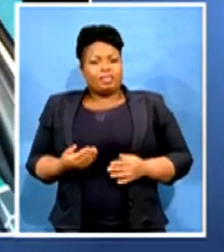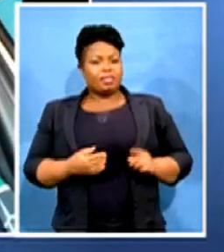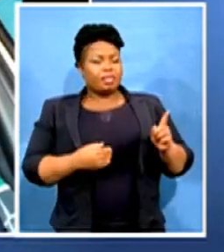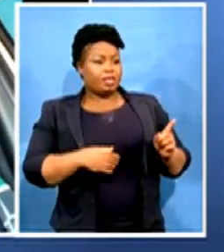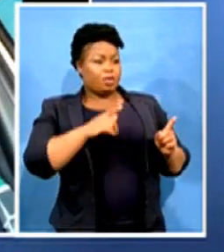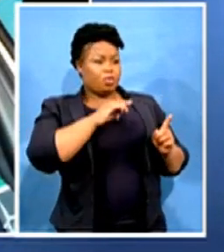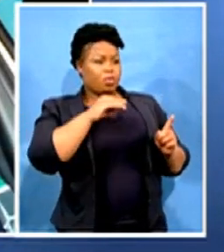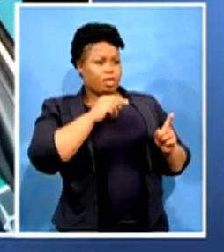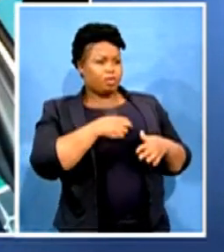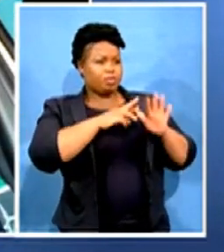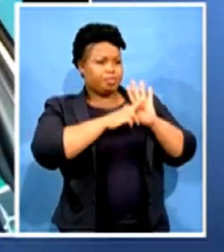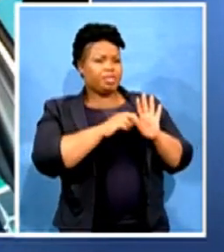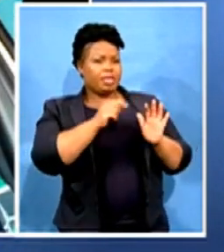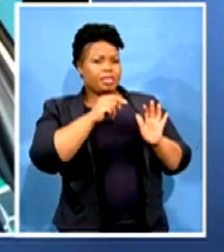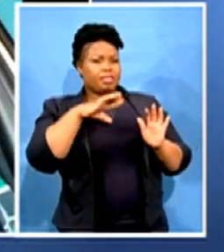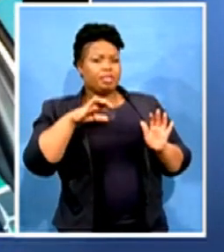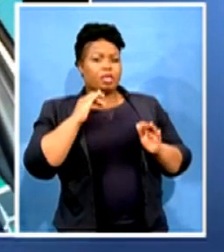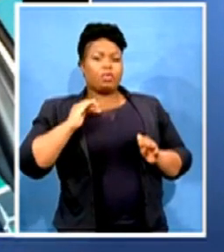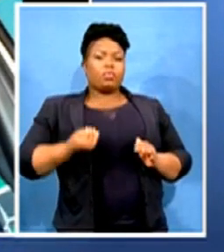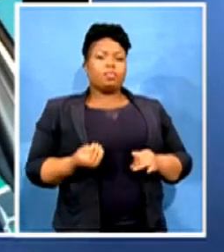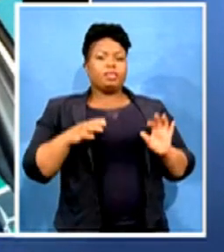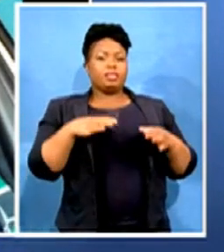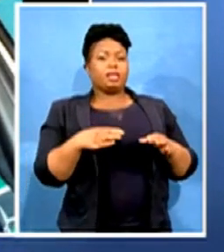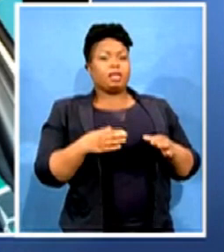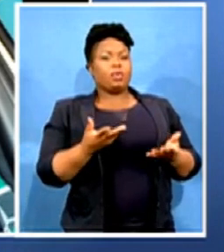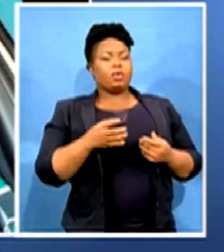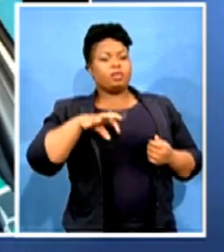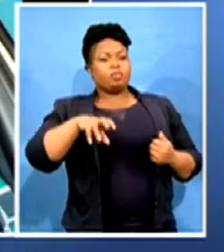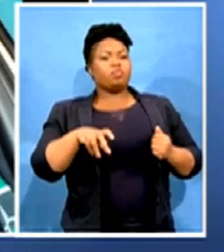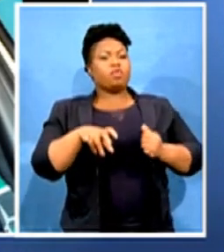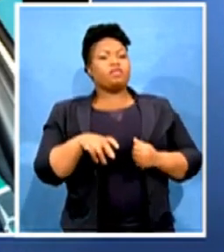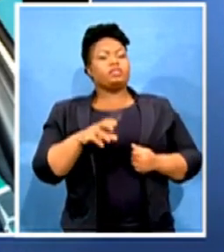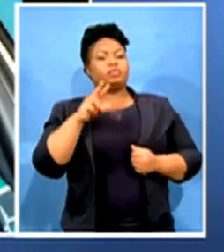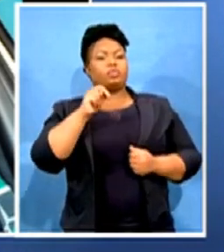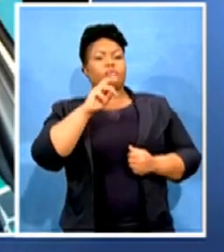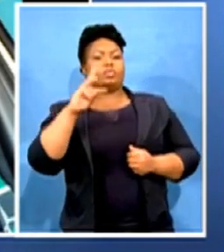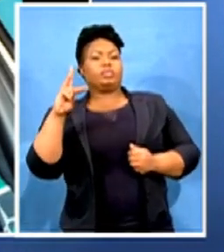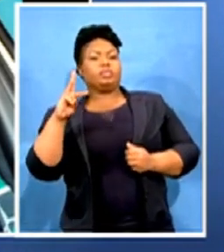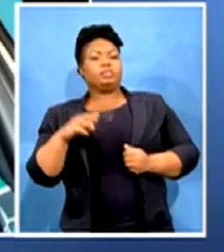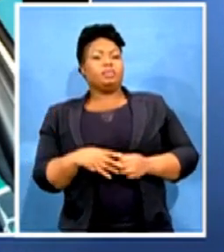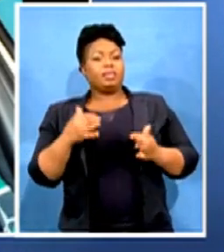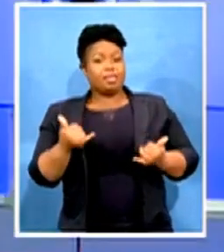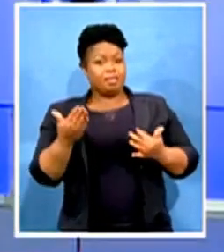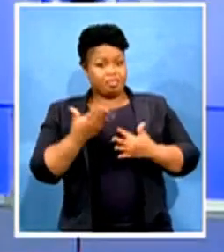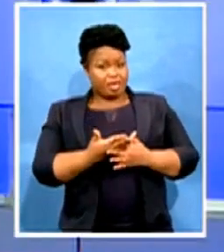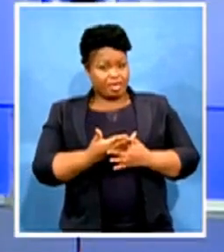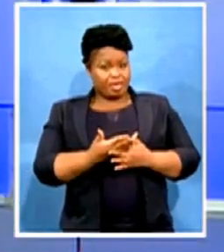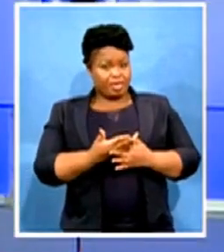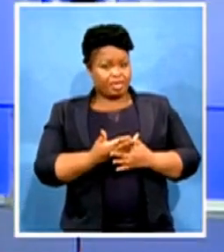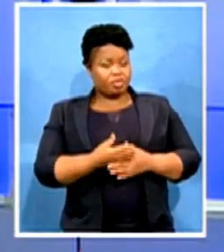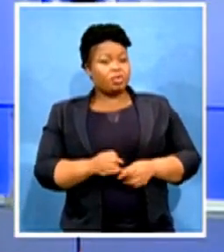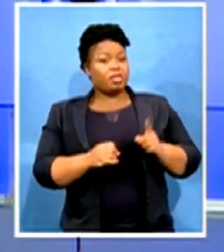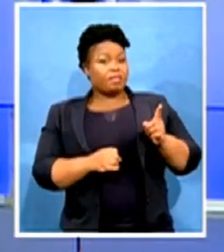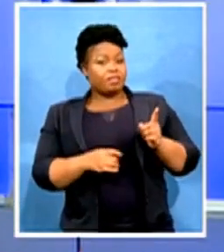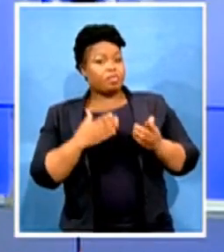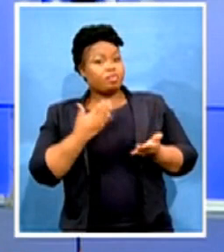League in the province of the Northwest. We're going to take a break. If you are able to, would like you to stay on with us as we